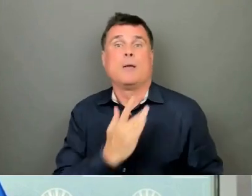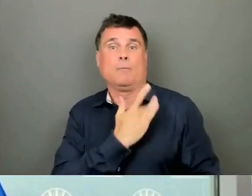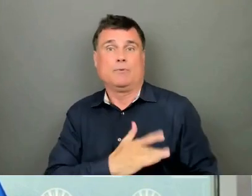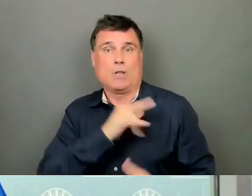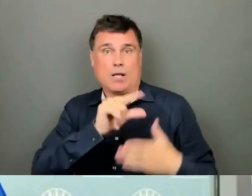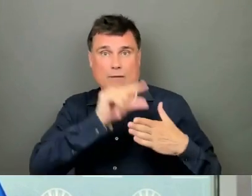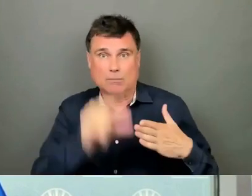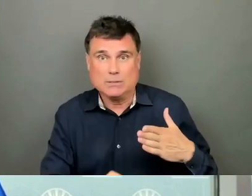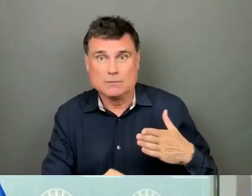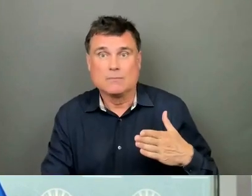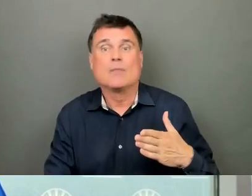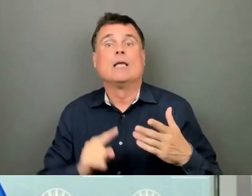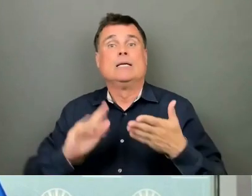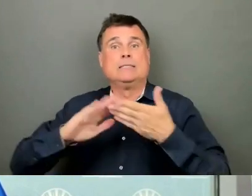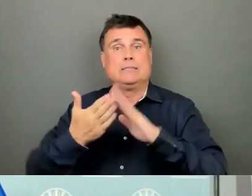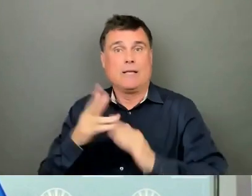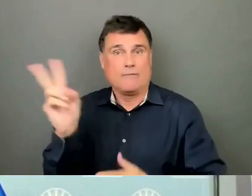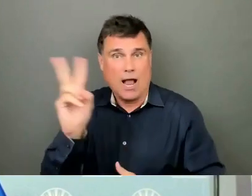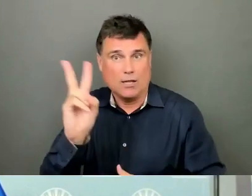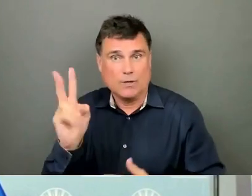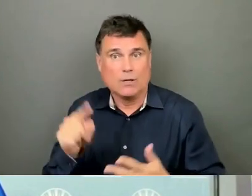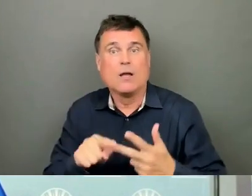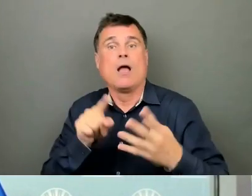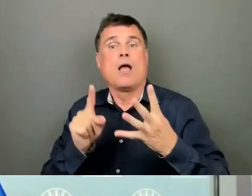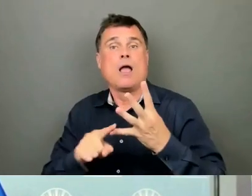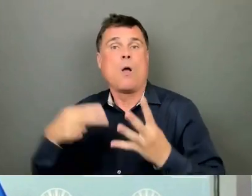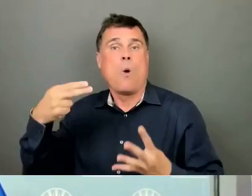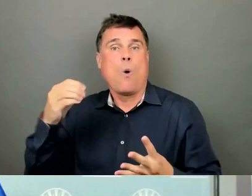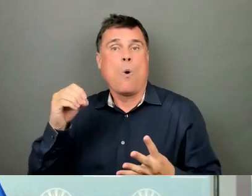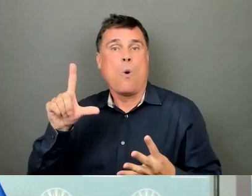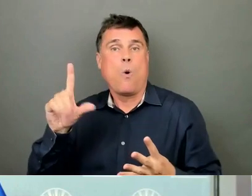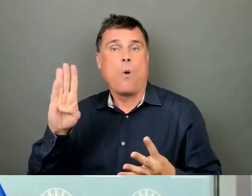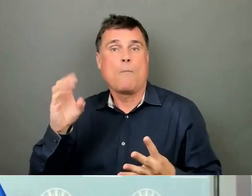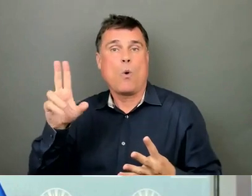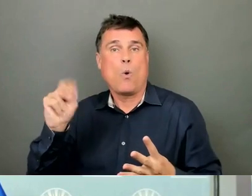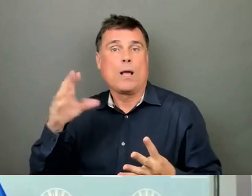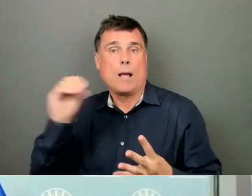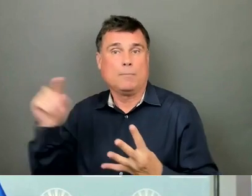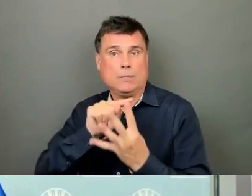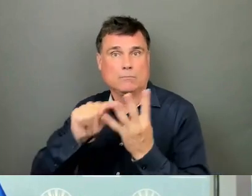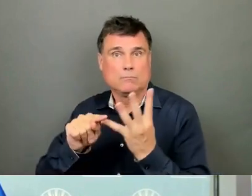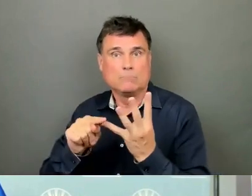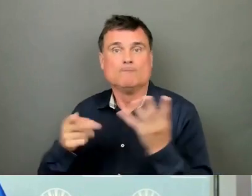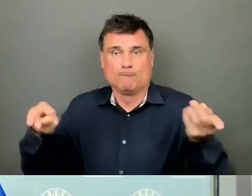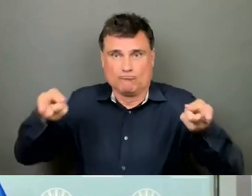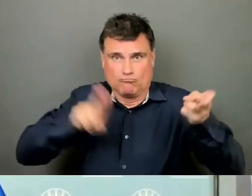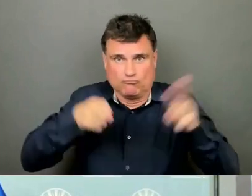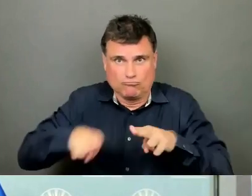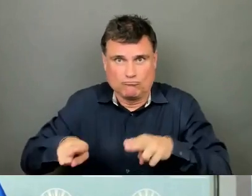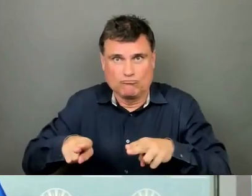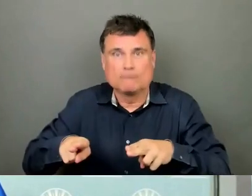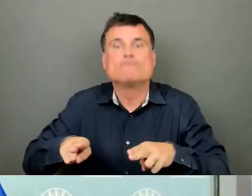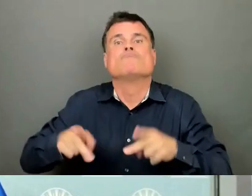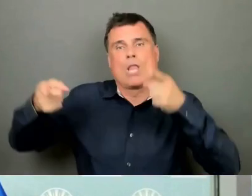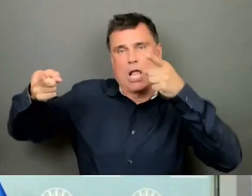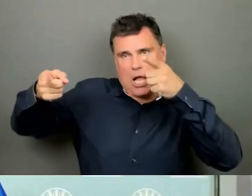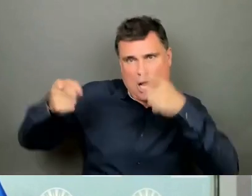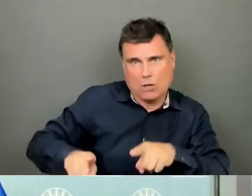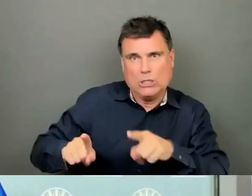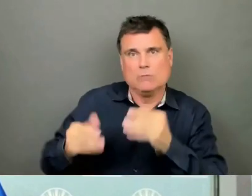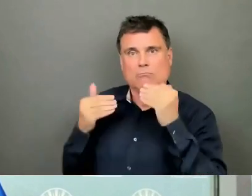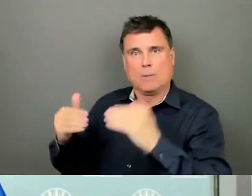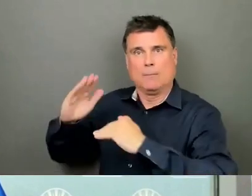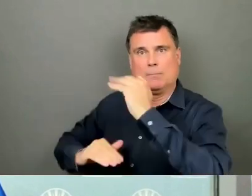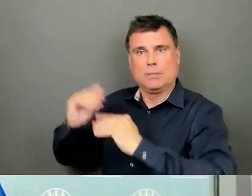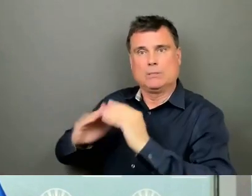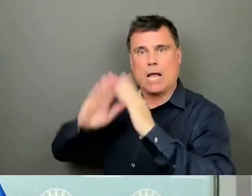City of Vancouver, and Holborn properties to accelerate construction of social housing at the Little Mountain site. All